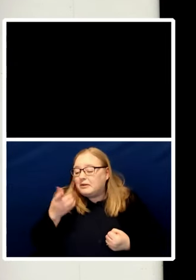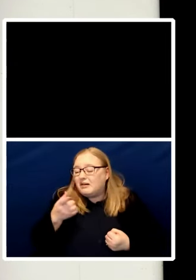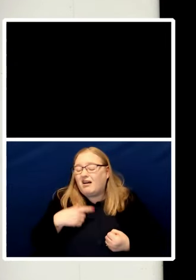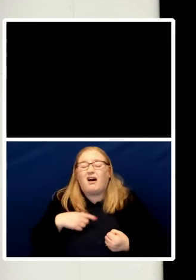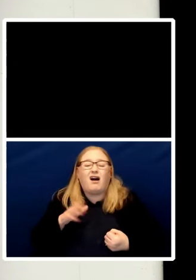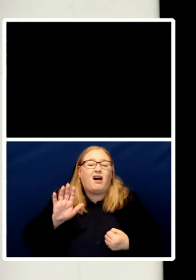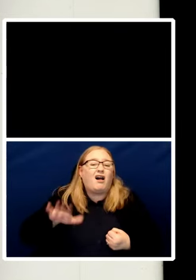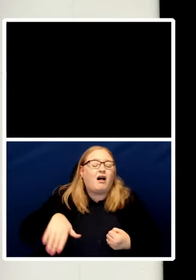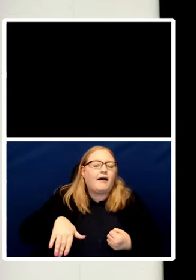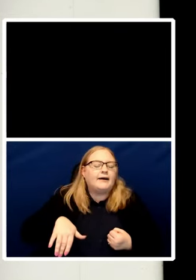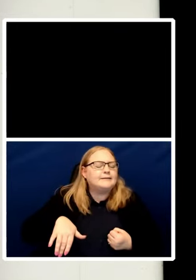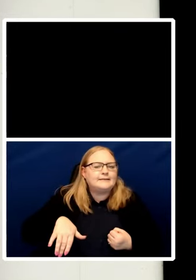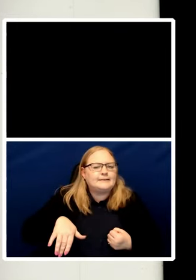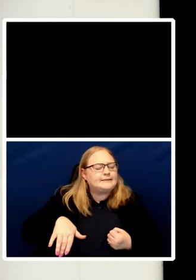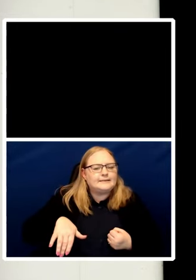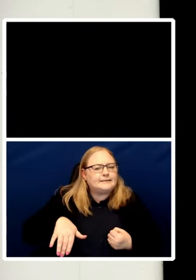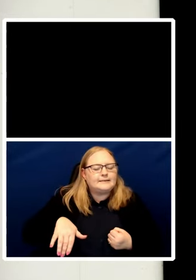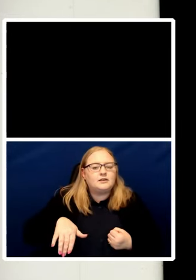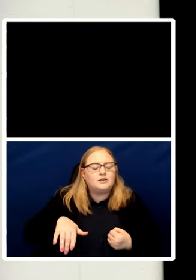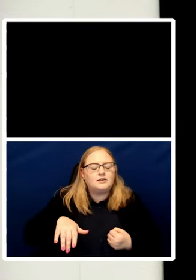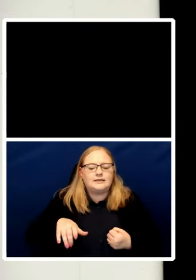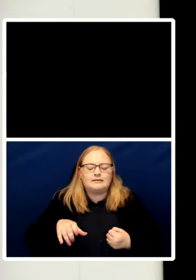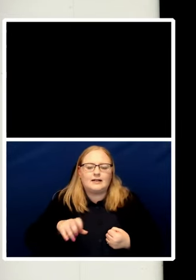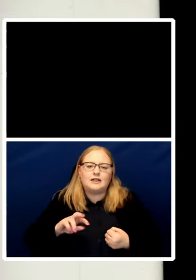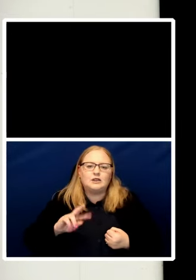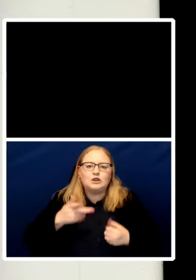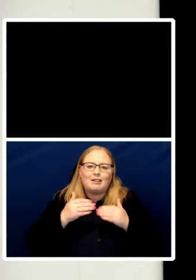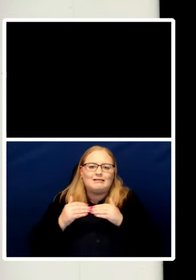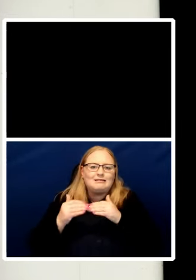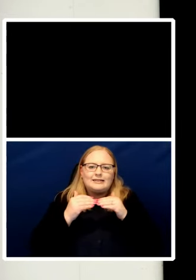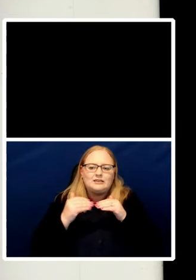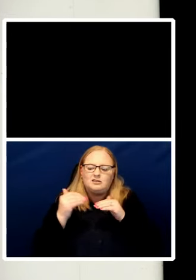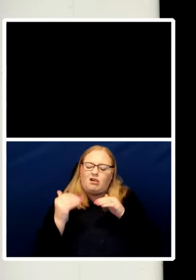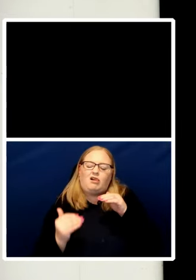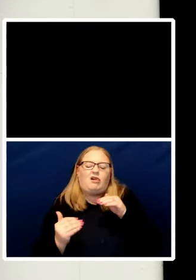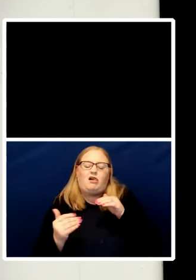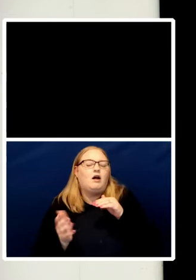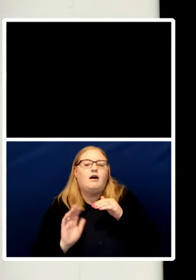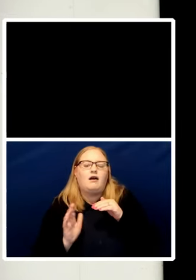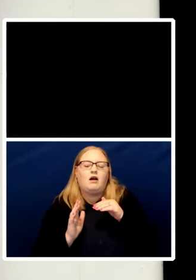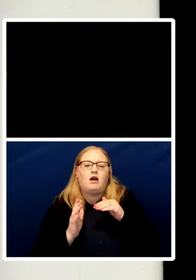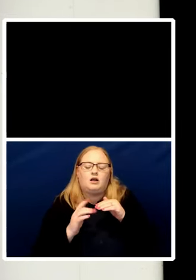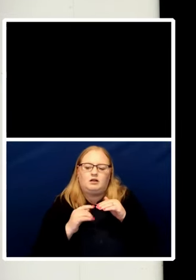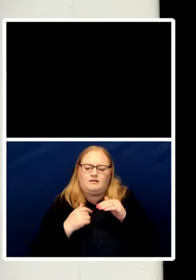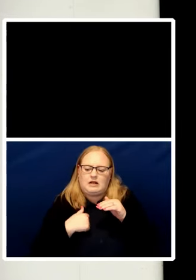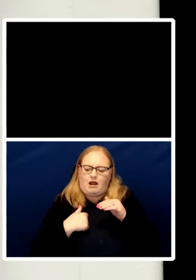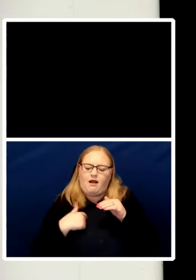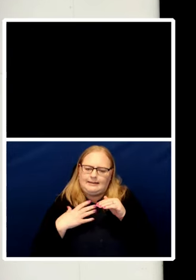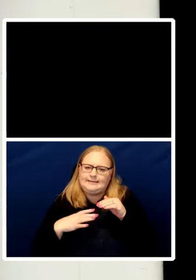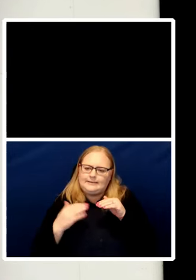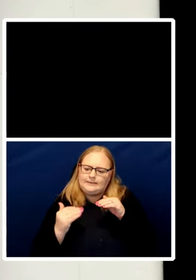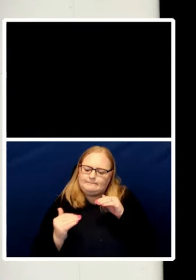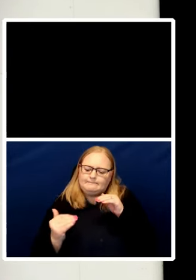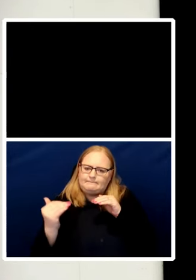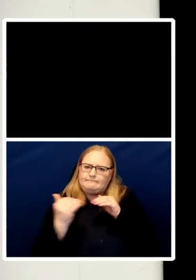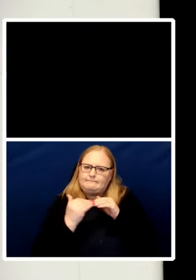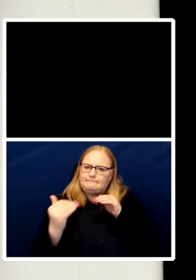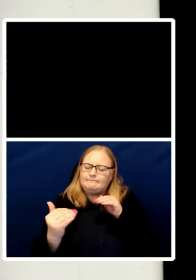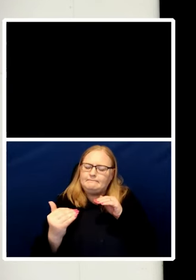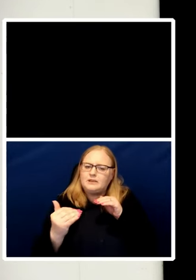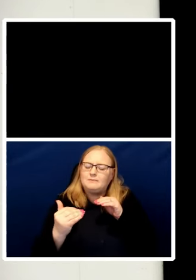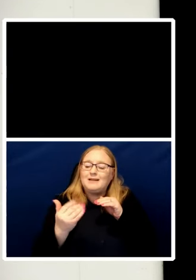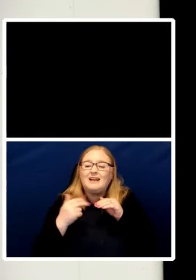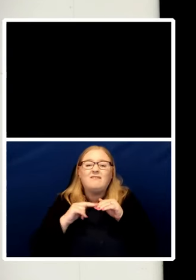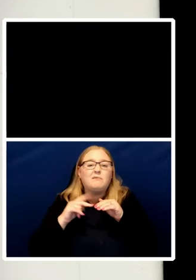standards that's an amazingly important thing to have people feel because they then see that